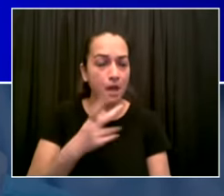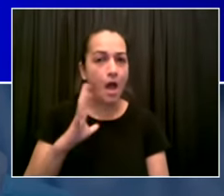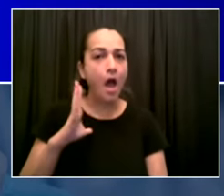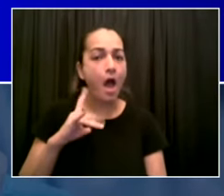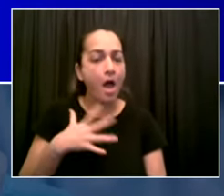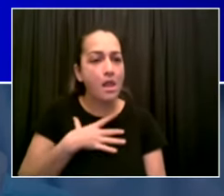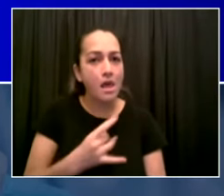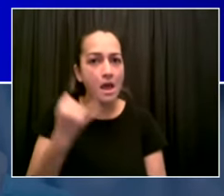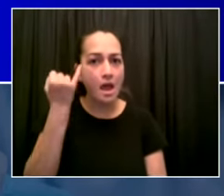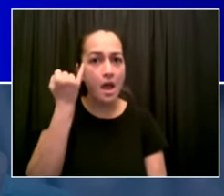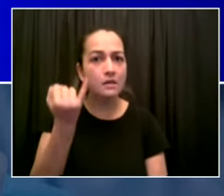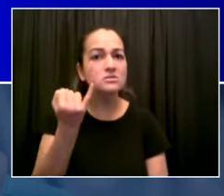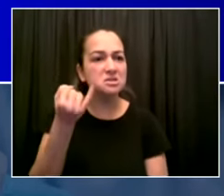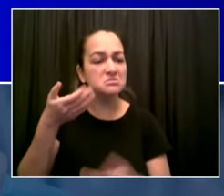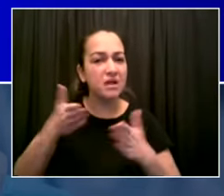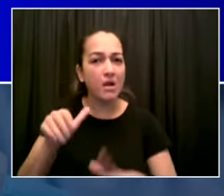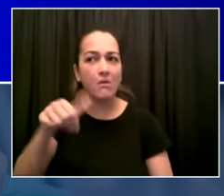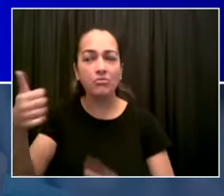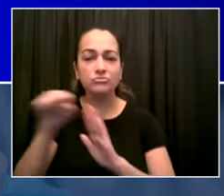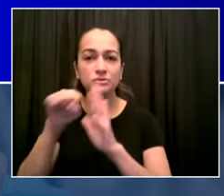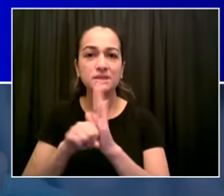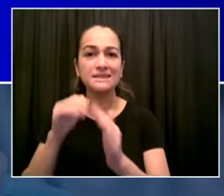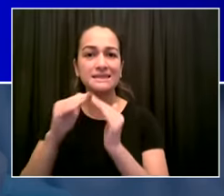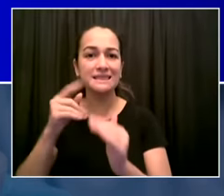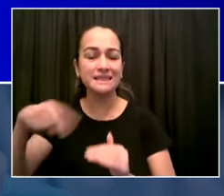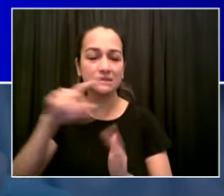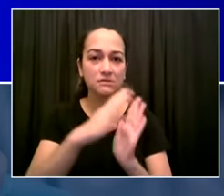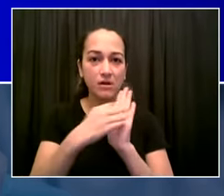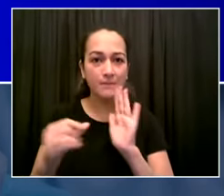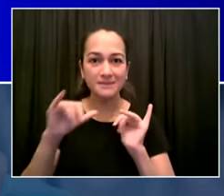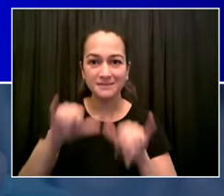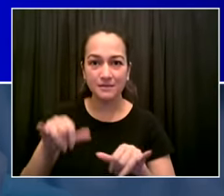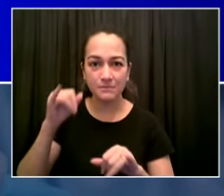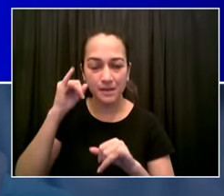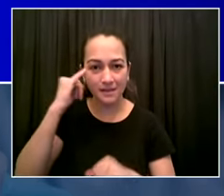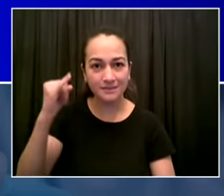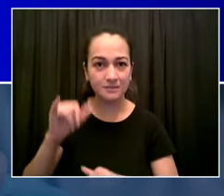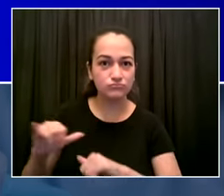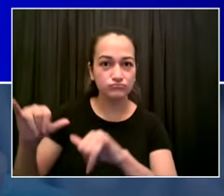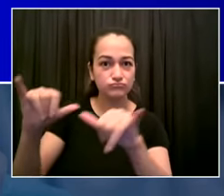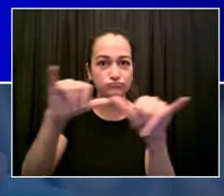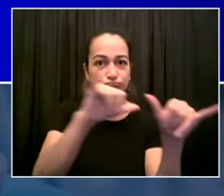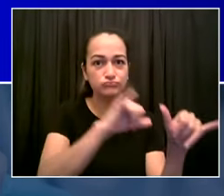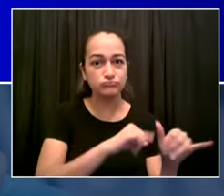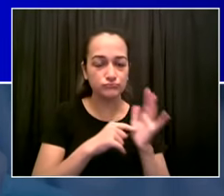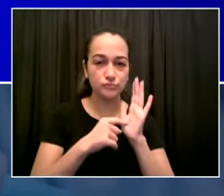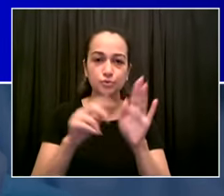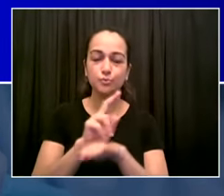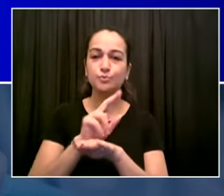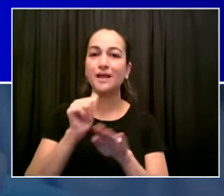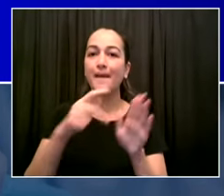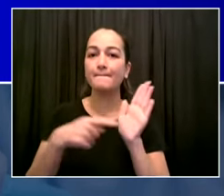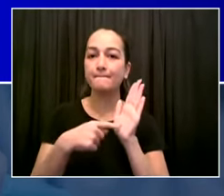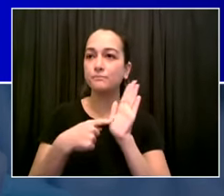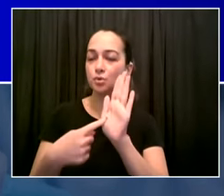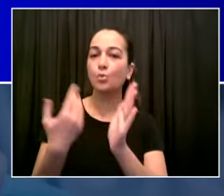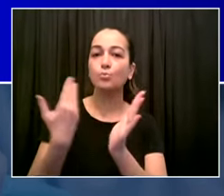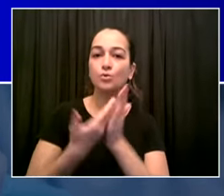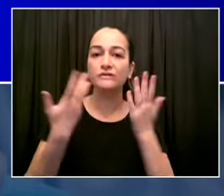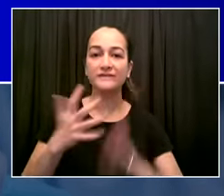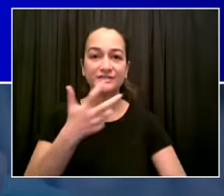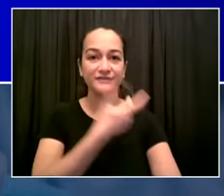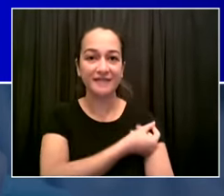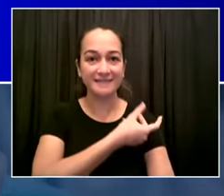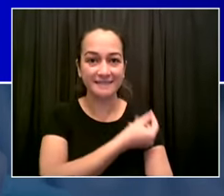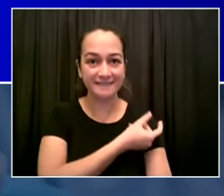yesterday brooklyn nets barclays center leading the way thank you to them again requiring vaccination for all their employees it's